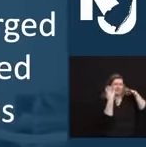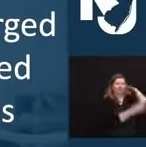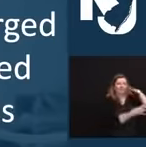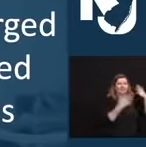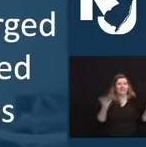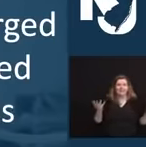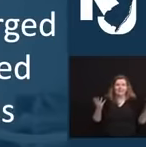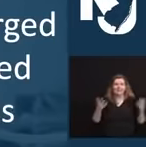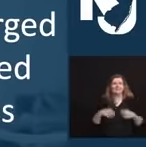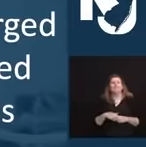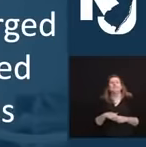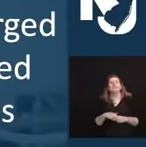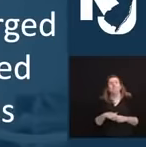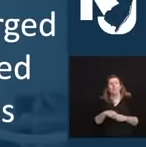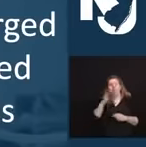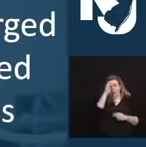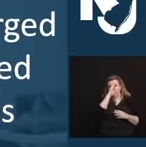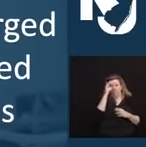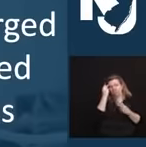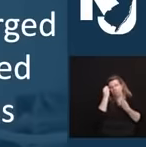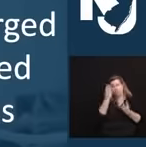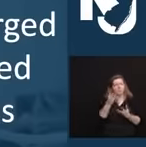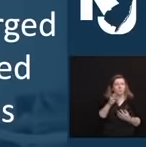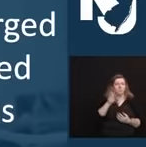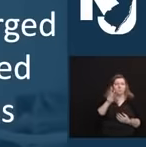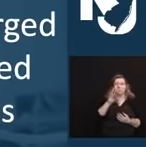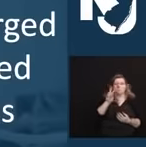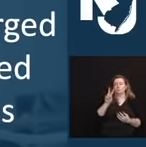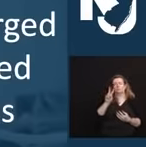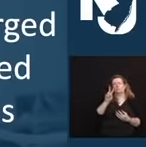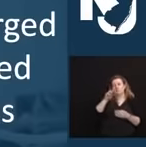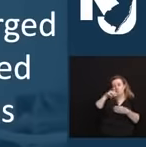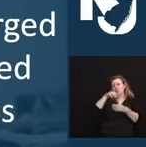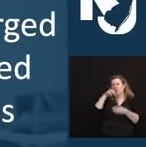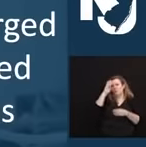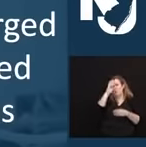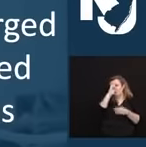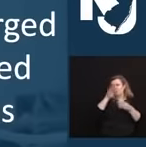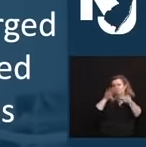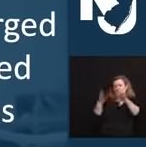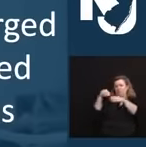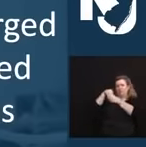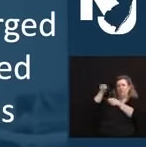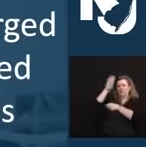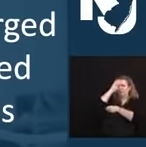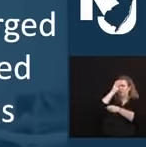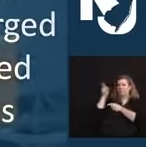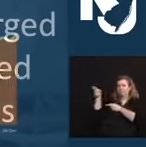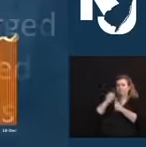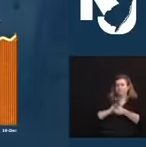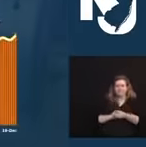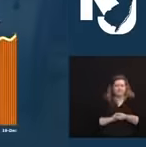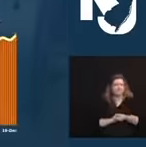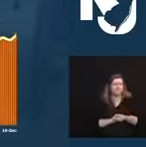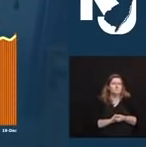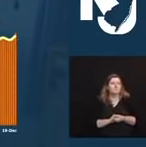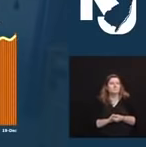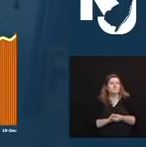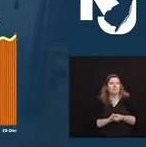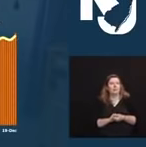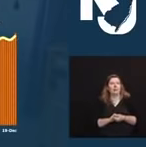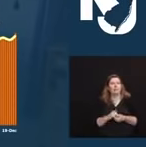71 hospitals reported 62 in-hospital deaths yesterday. So of the patients in our hospitals last night,